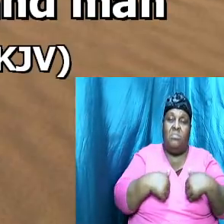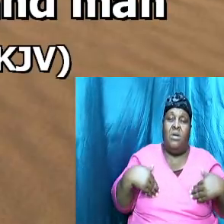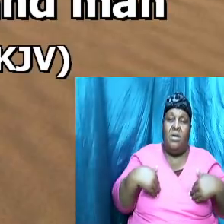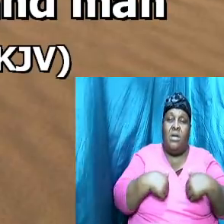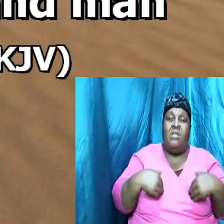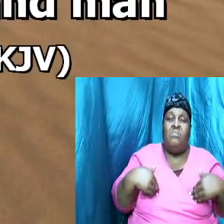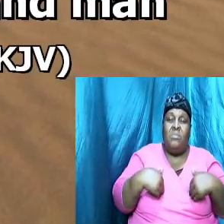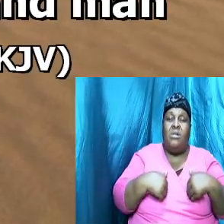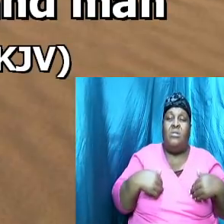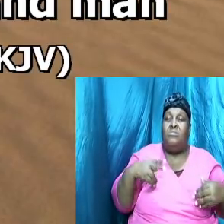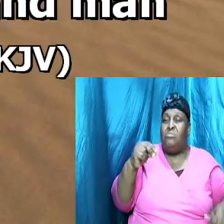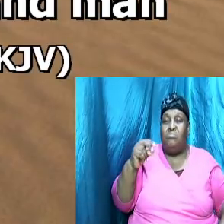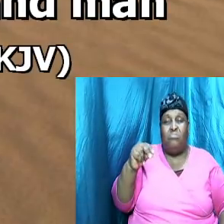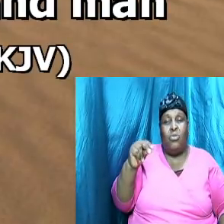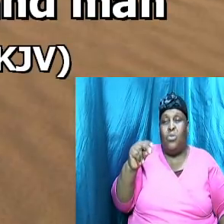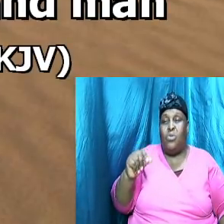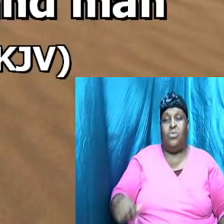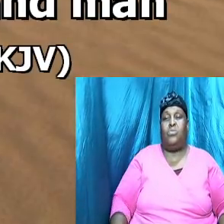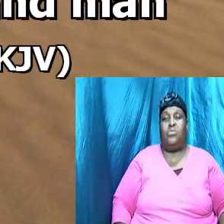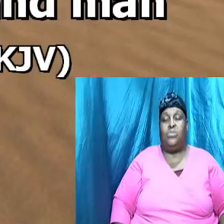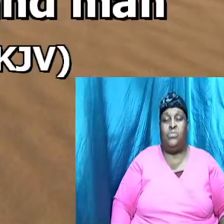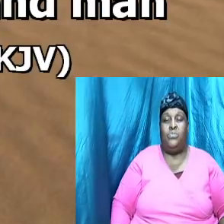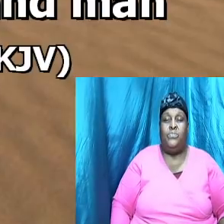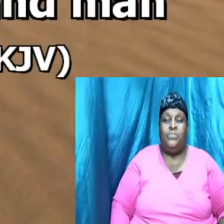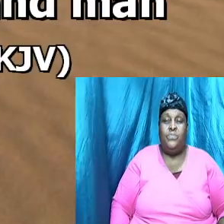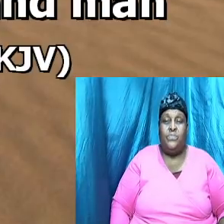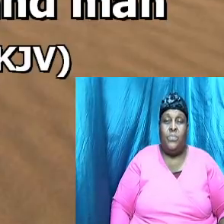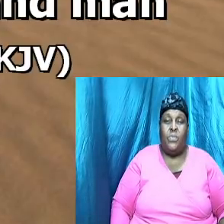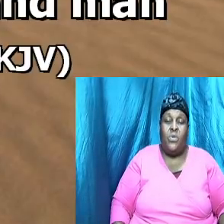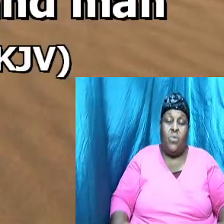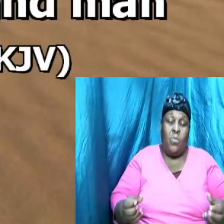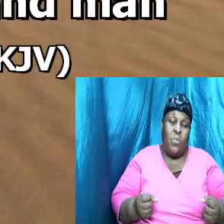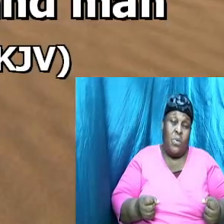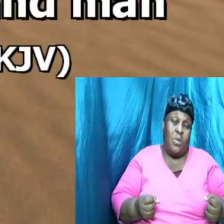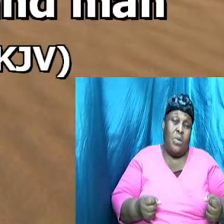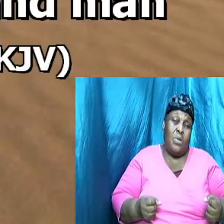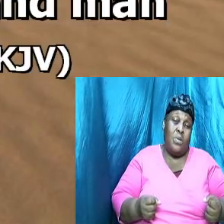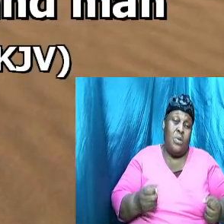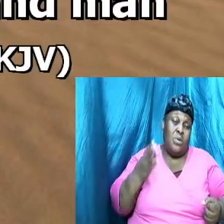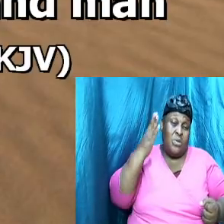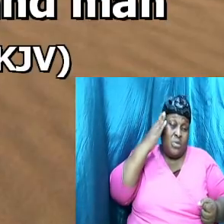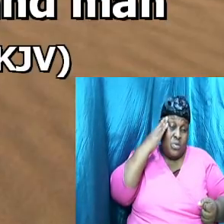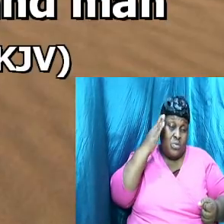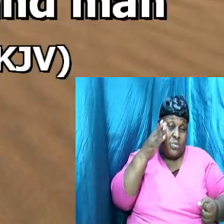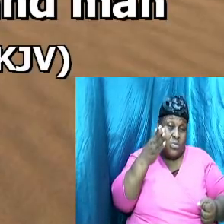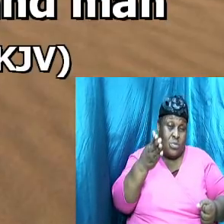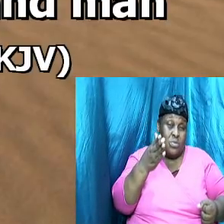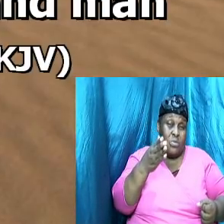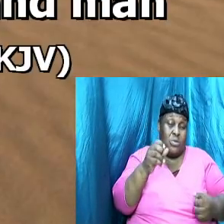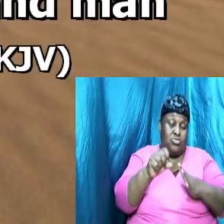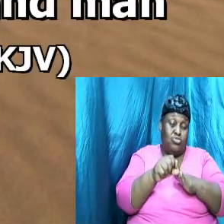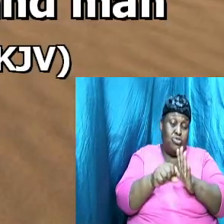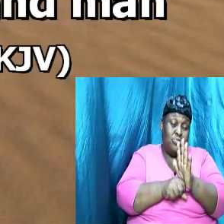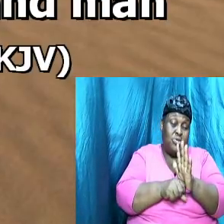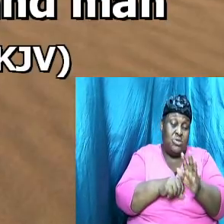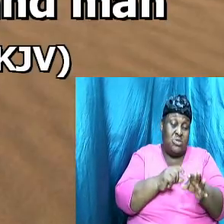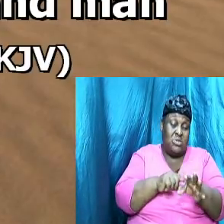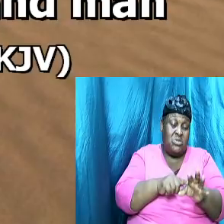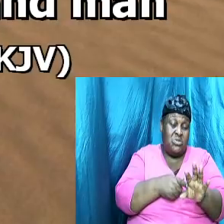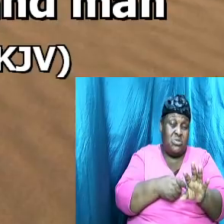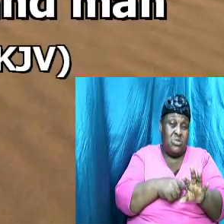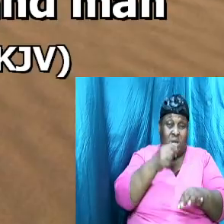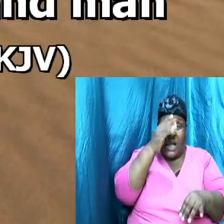not breathe his breath into them but I want us to notice however in the scripture that we read that we started out